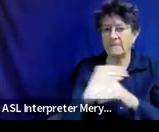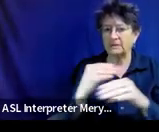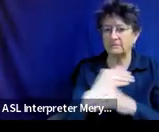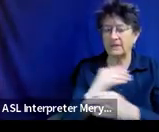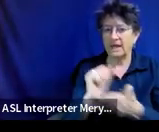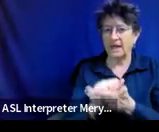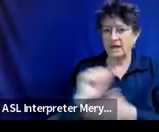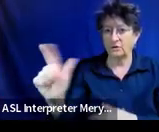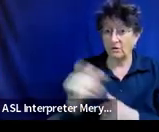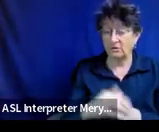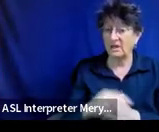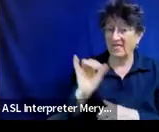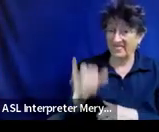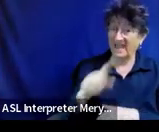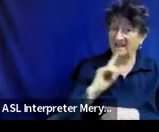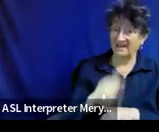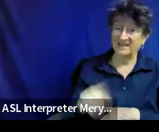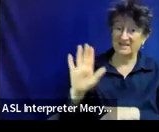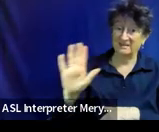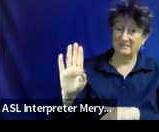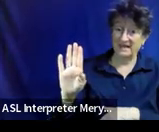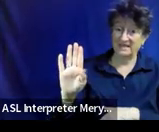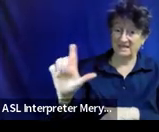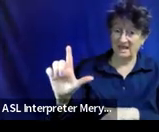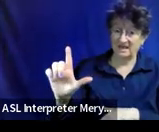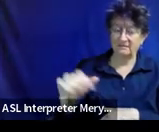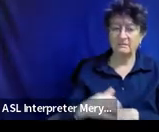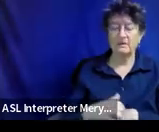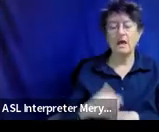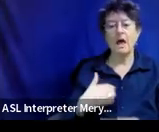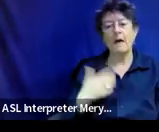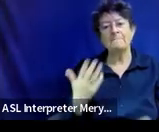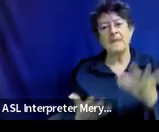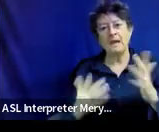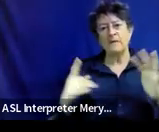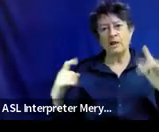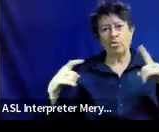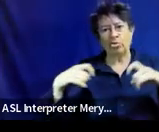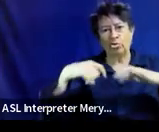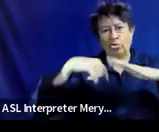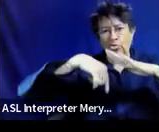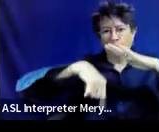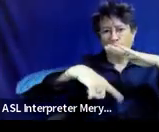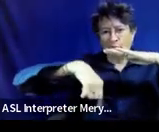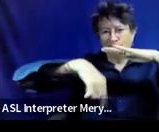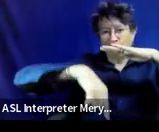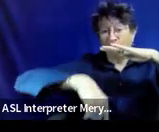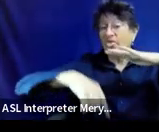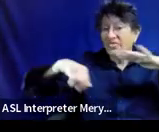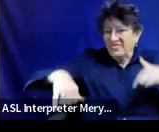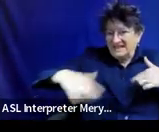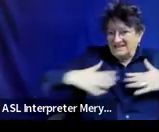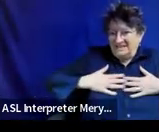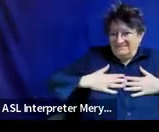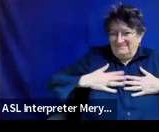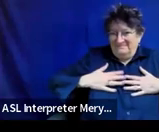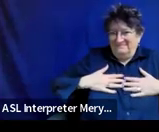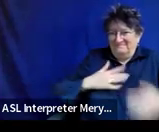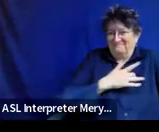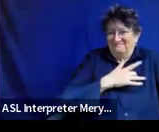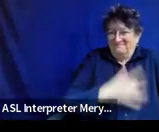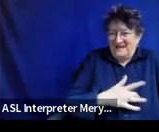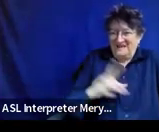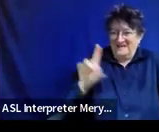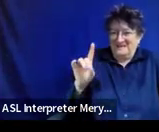And I'm probably going into the weeds because that's the kind of data person I am. Um,